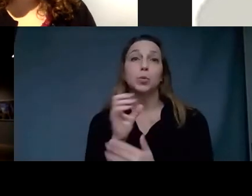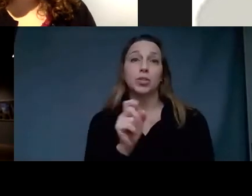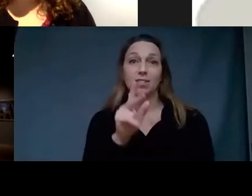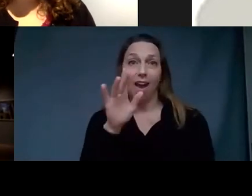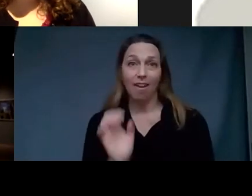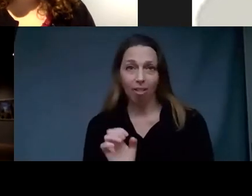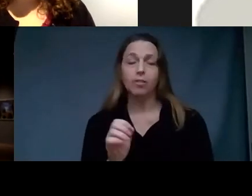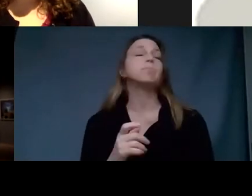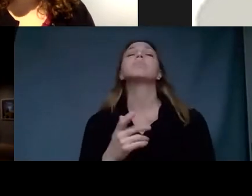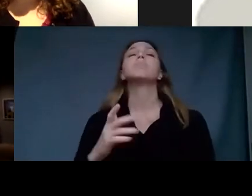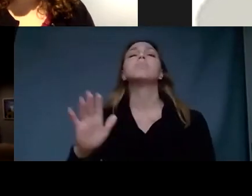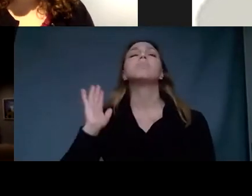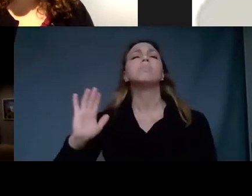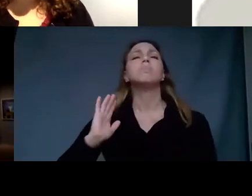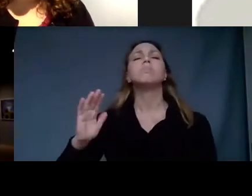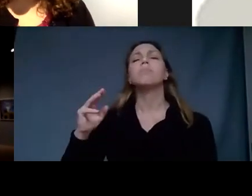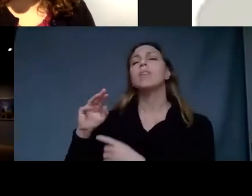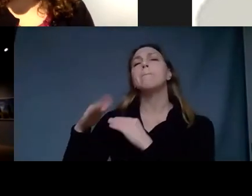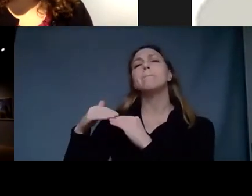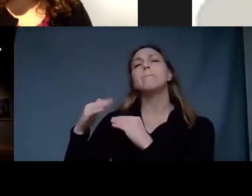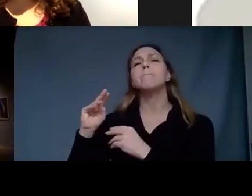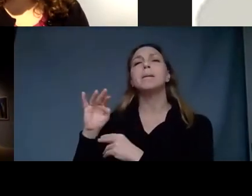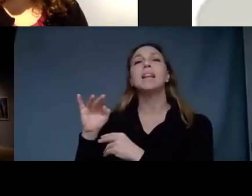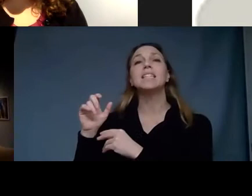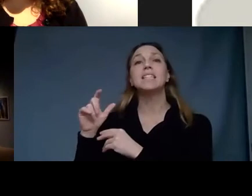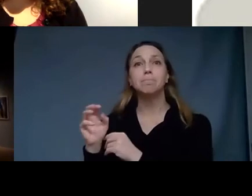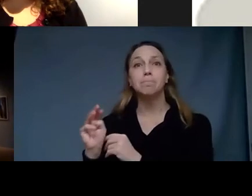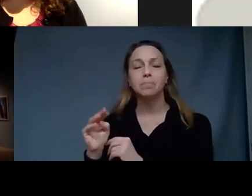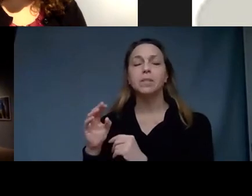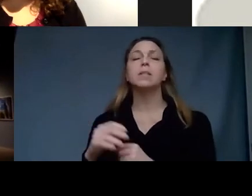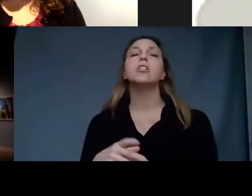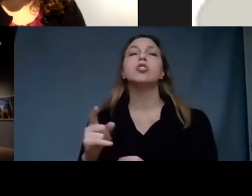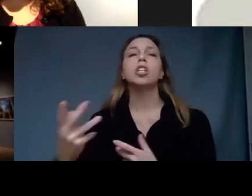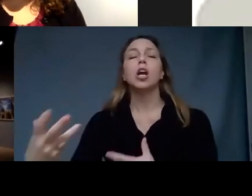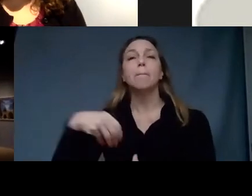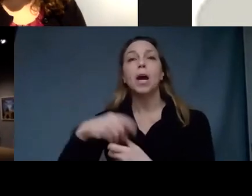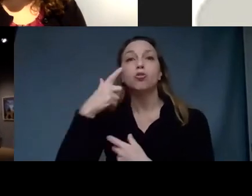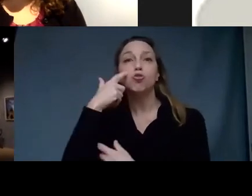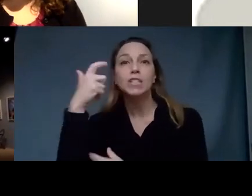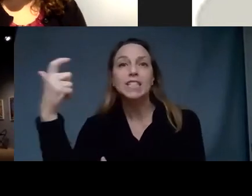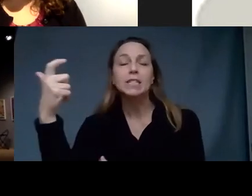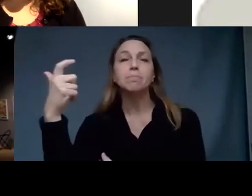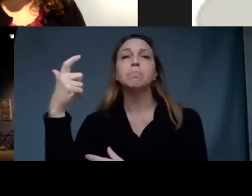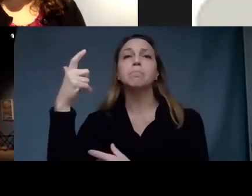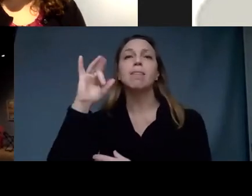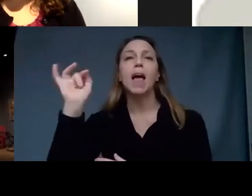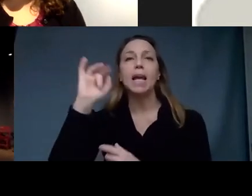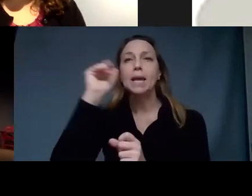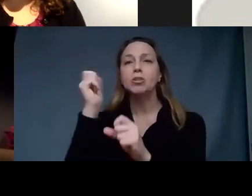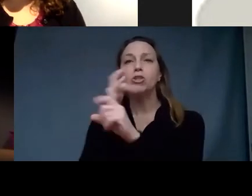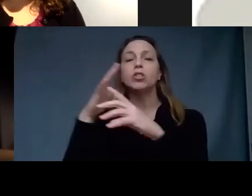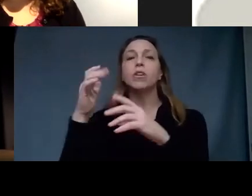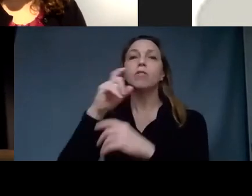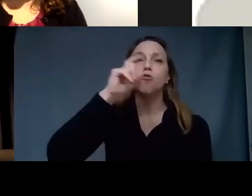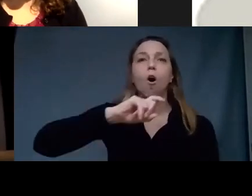minimalism, pop, and conceptual art. Combining dreamlike images of dolls and toys with human and animal